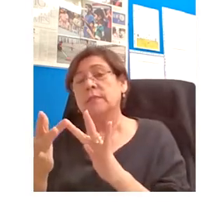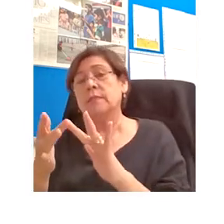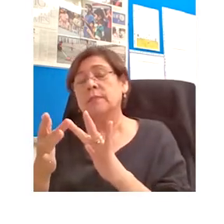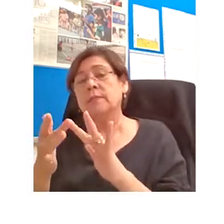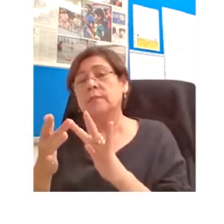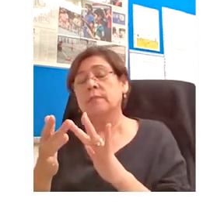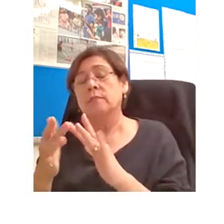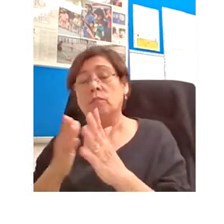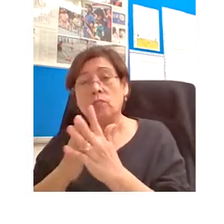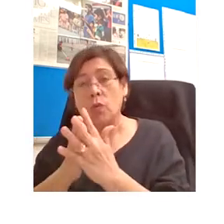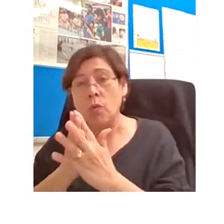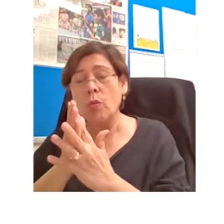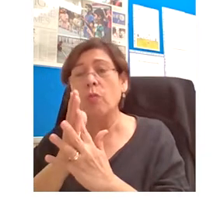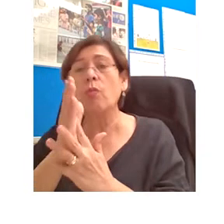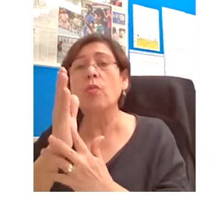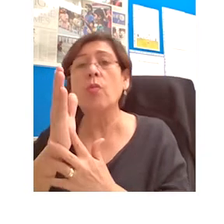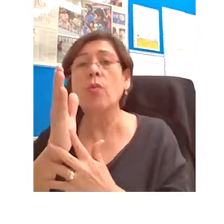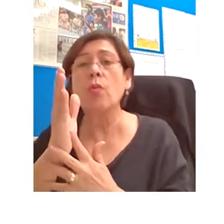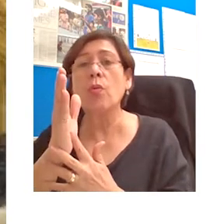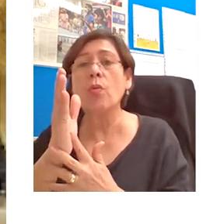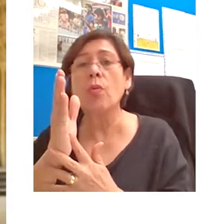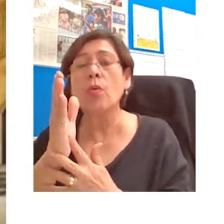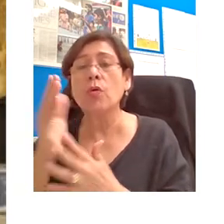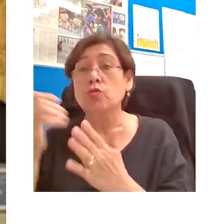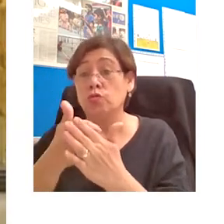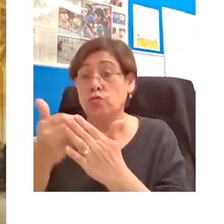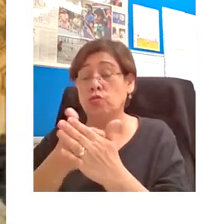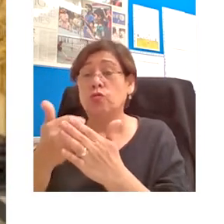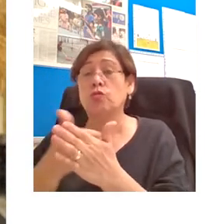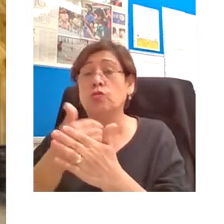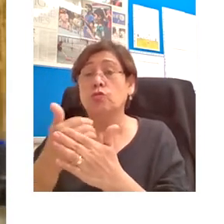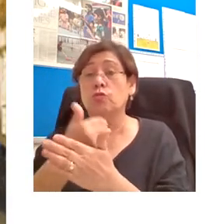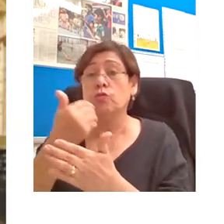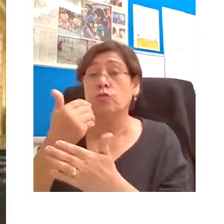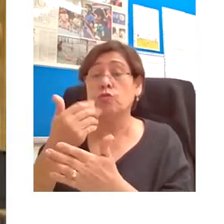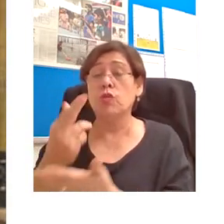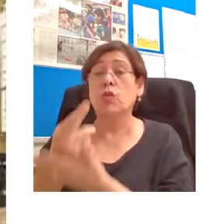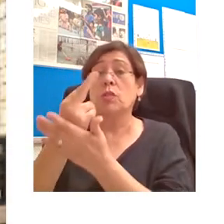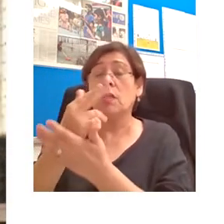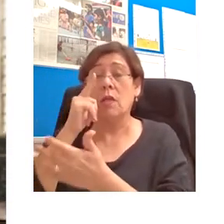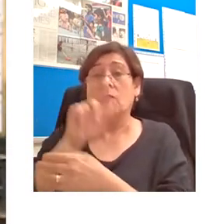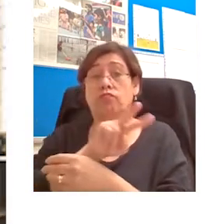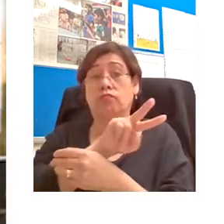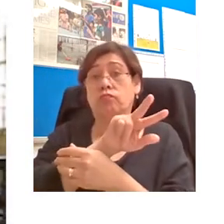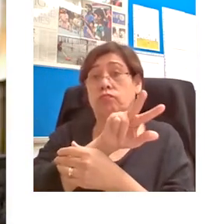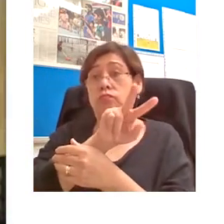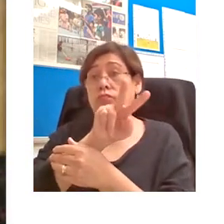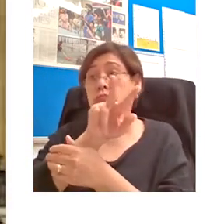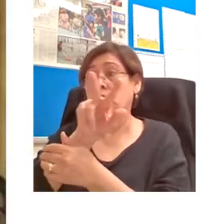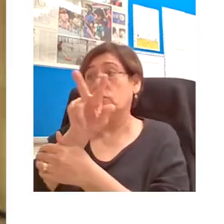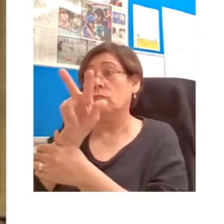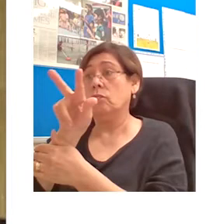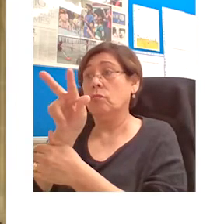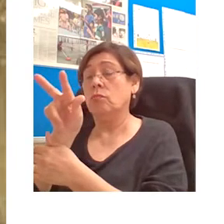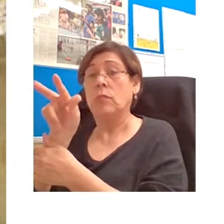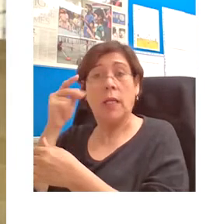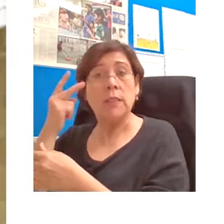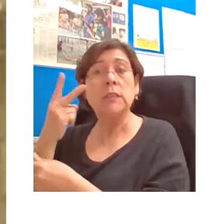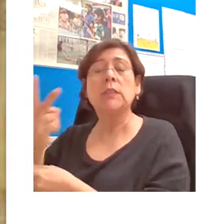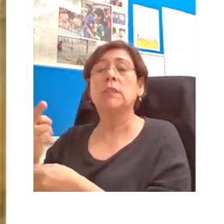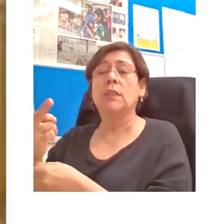surprising variety of other pre-existing resources like this three-dimensional panorama of the interior of